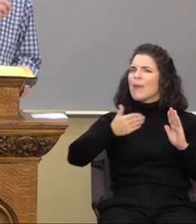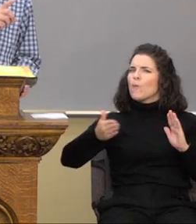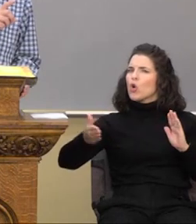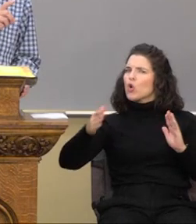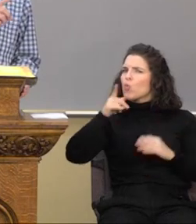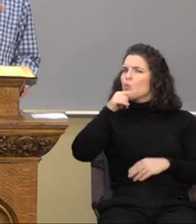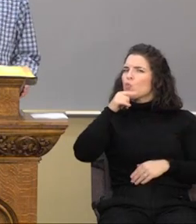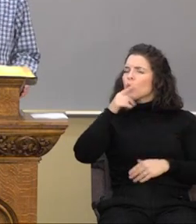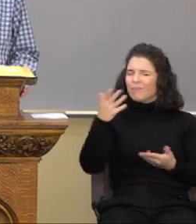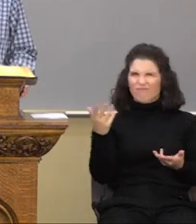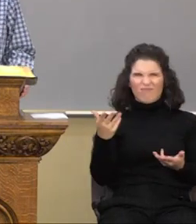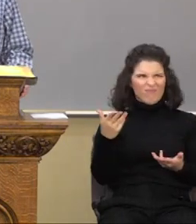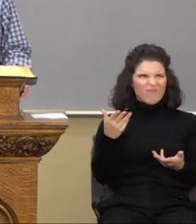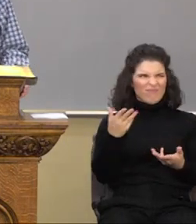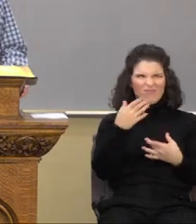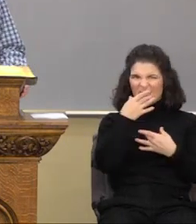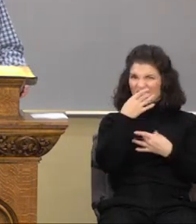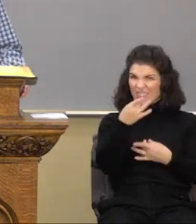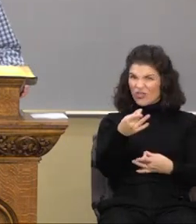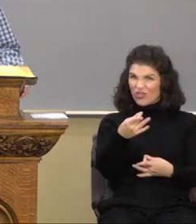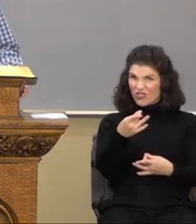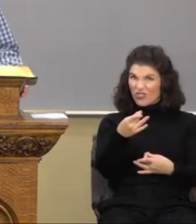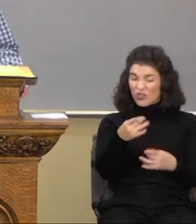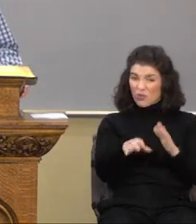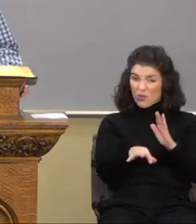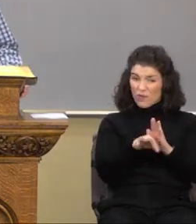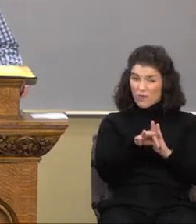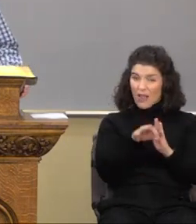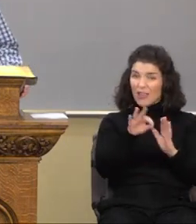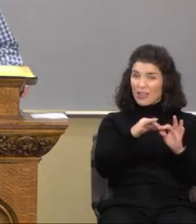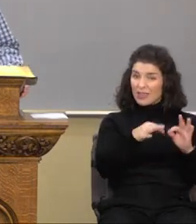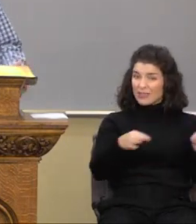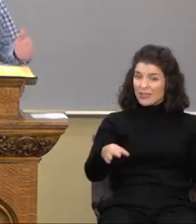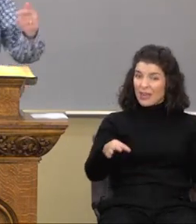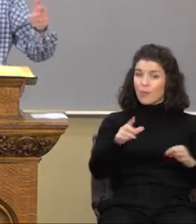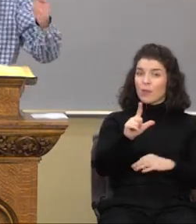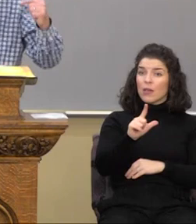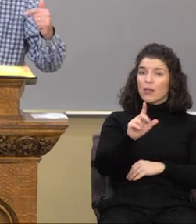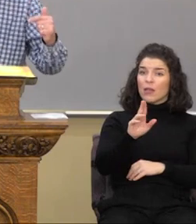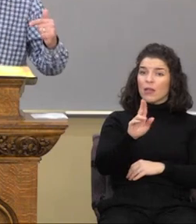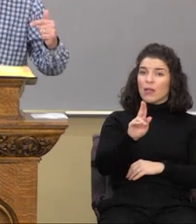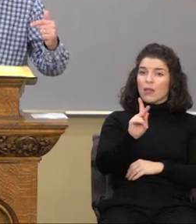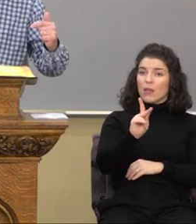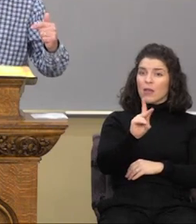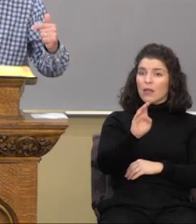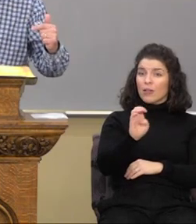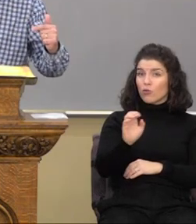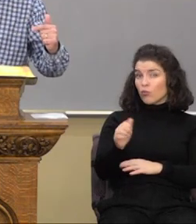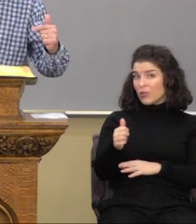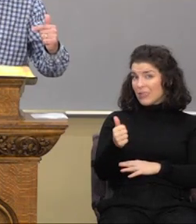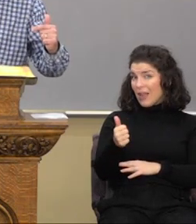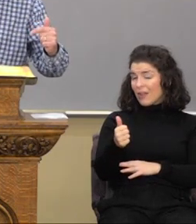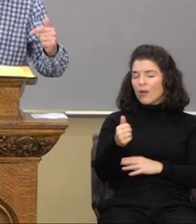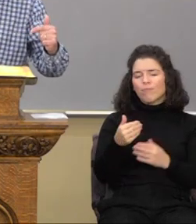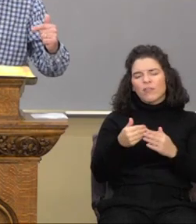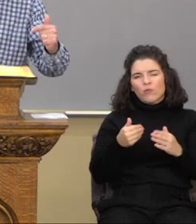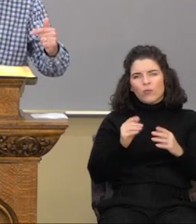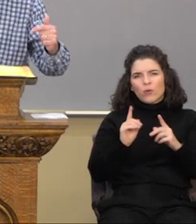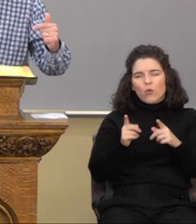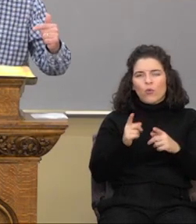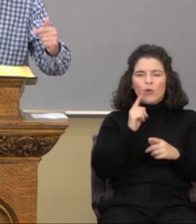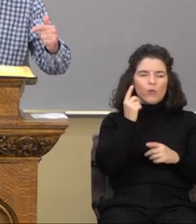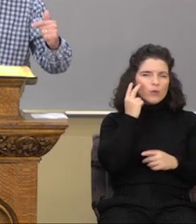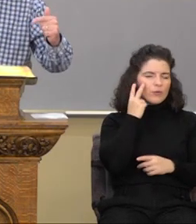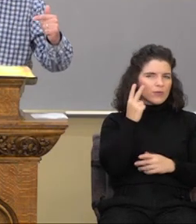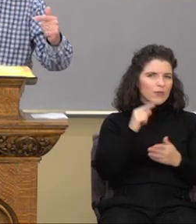that's a statement that we find back in Luke chapter 10. And before we go there, look at verse 10 again. Love